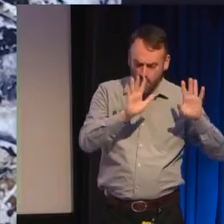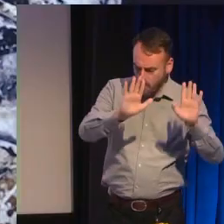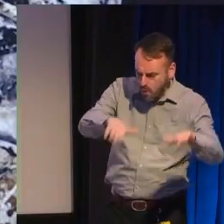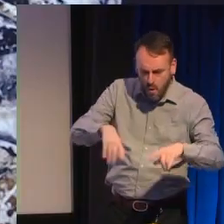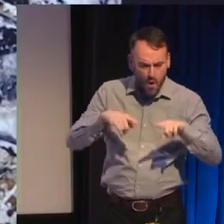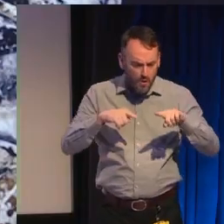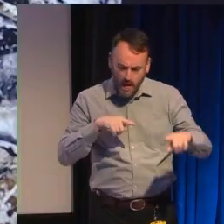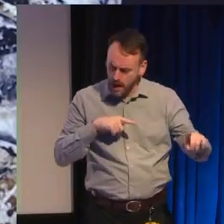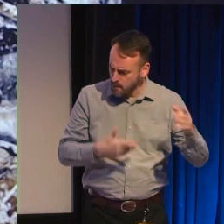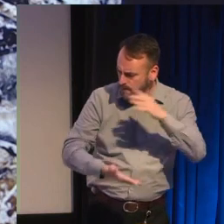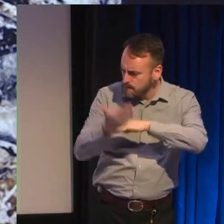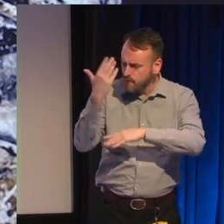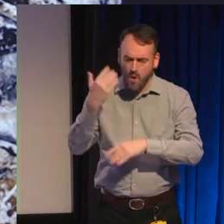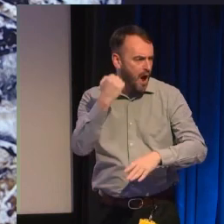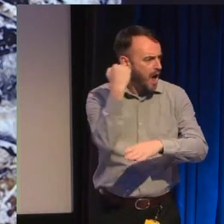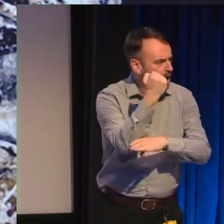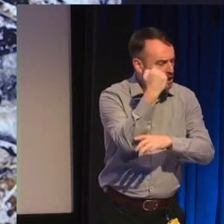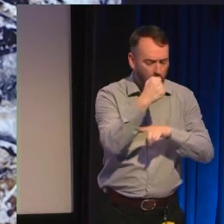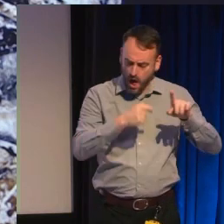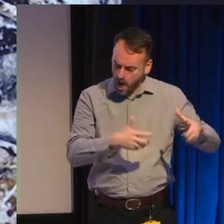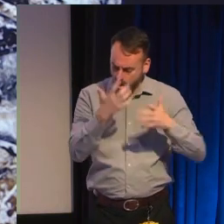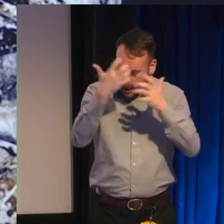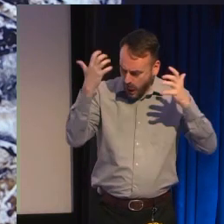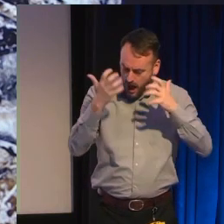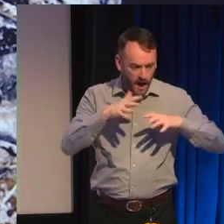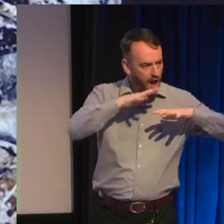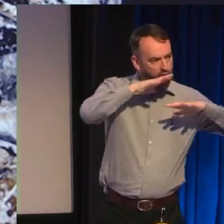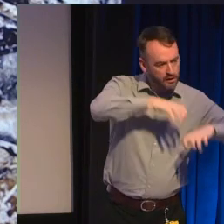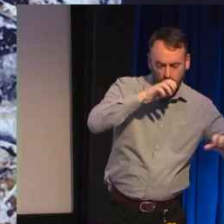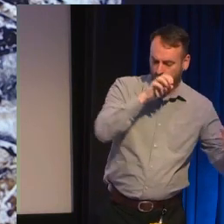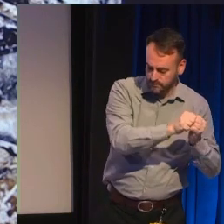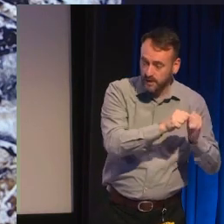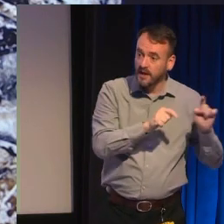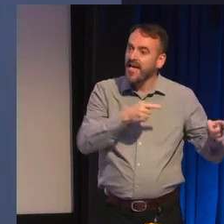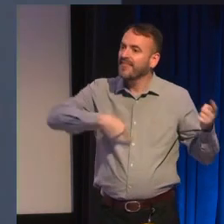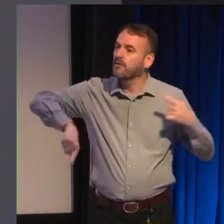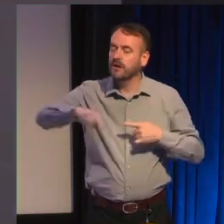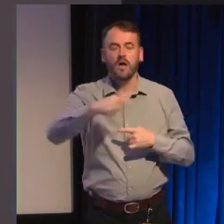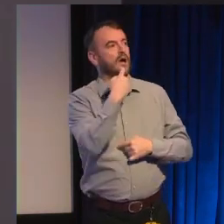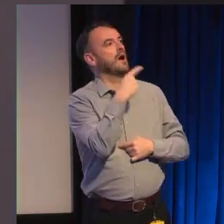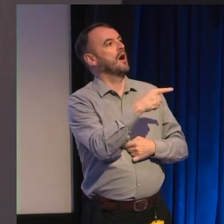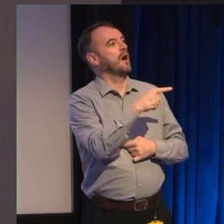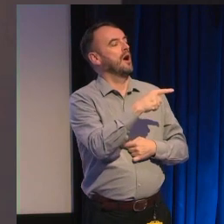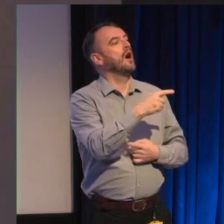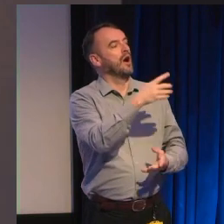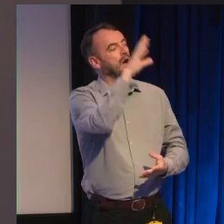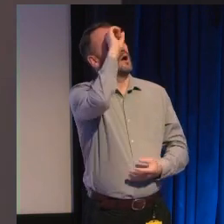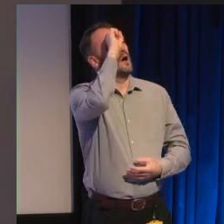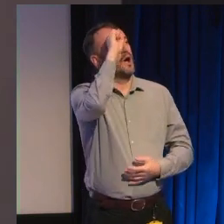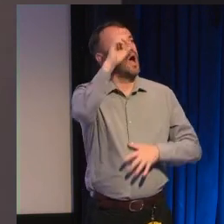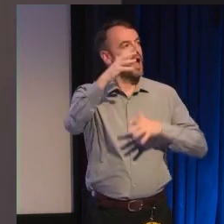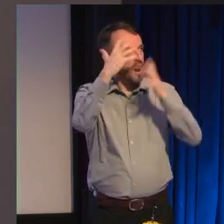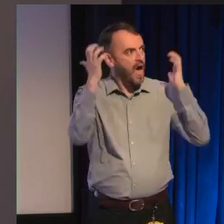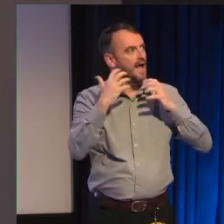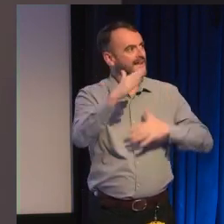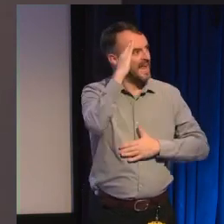fact be just as wary around lions as if you yourself actually saw that hunter get eaten but our appetite